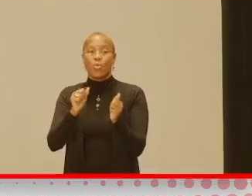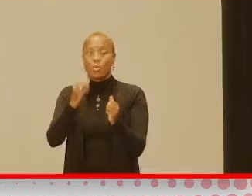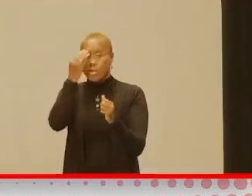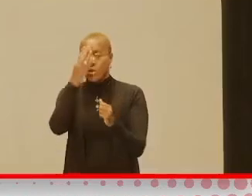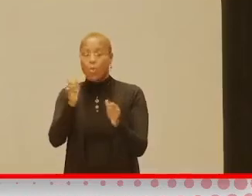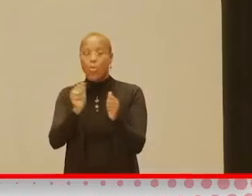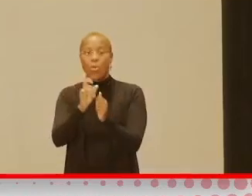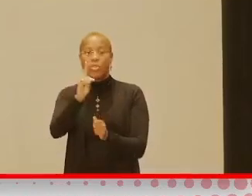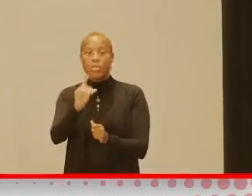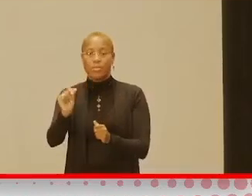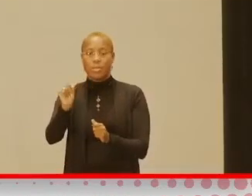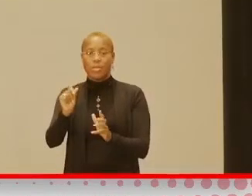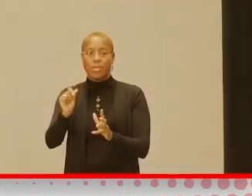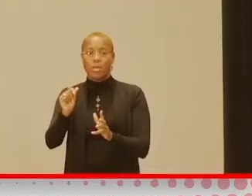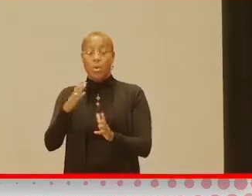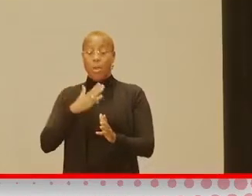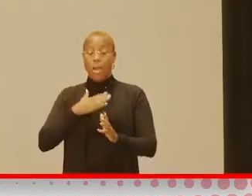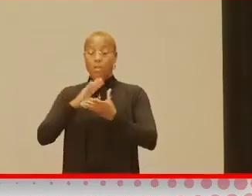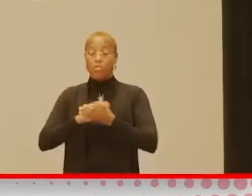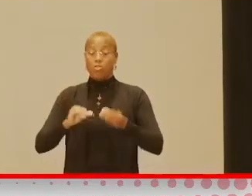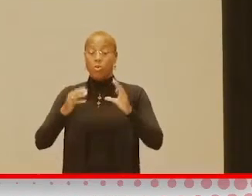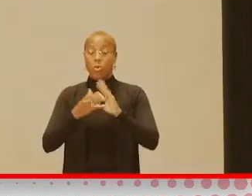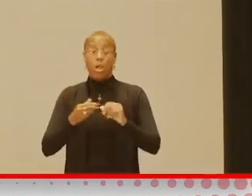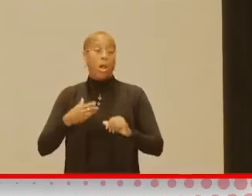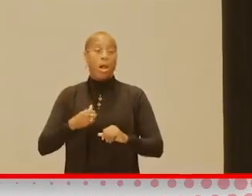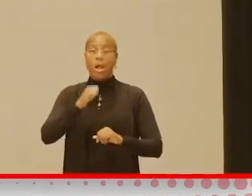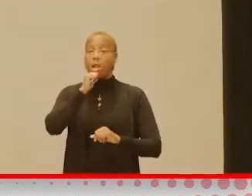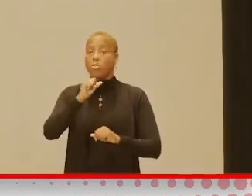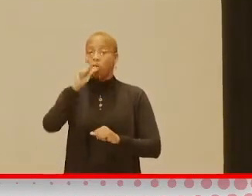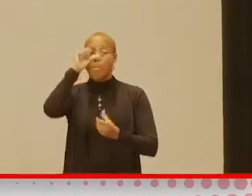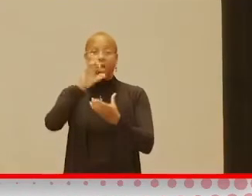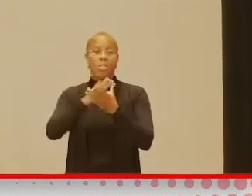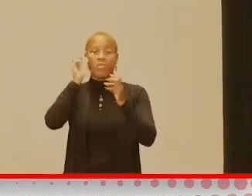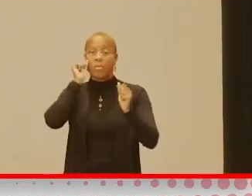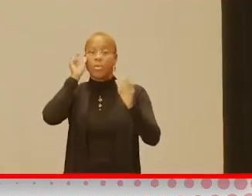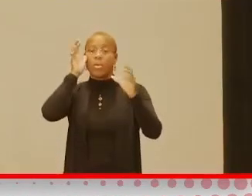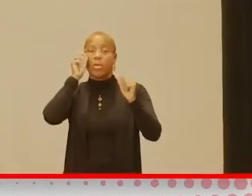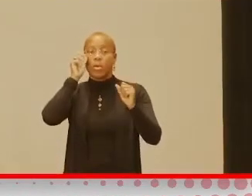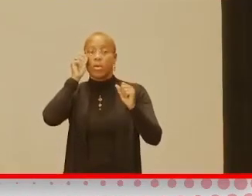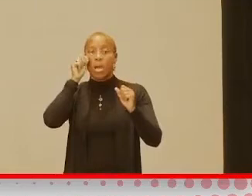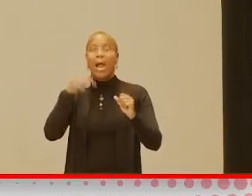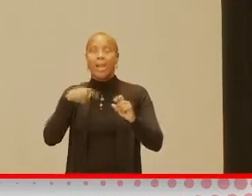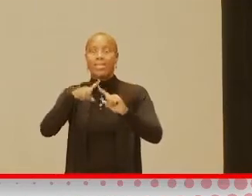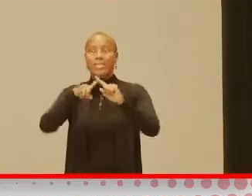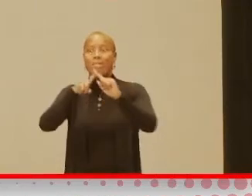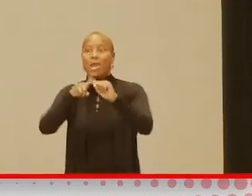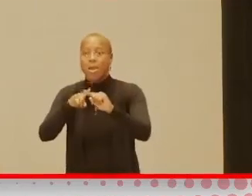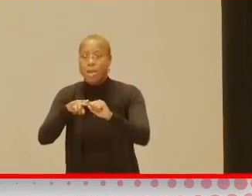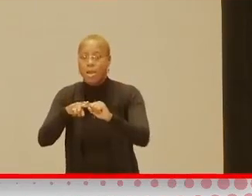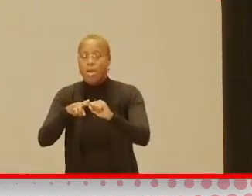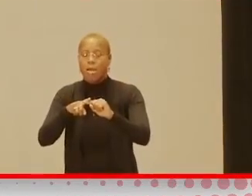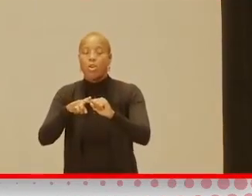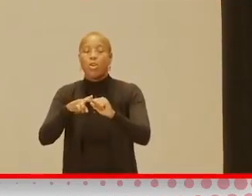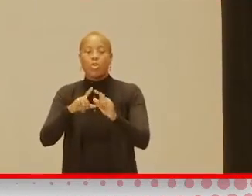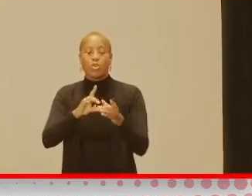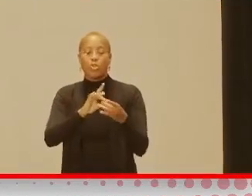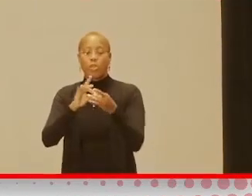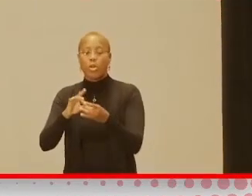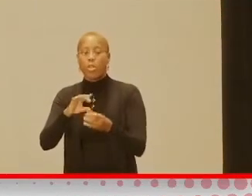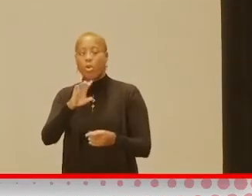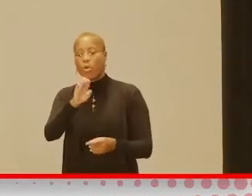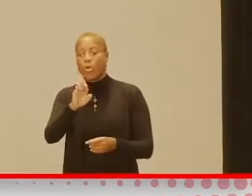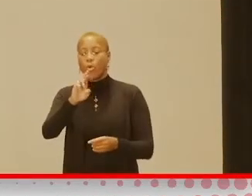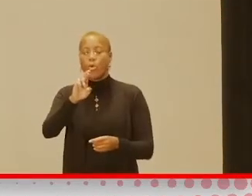you know, my story, we, you know, I don't believe in the miracles. I depend on them. And in early steps, so many of,